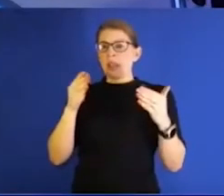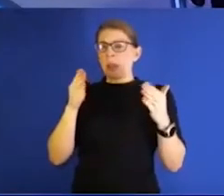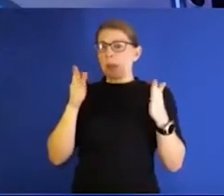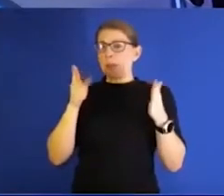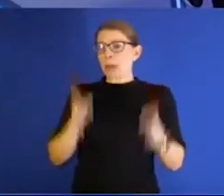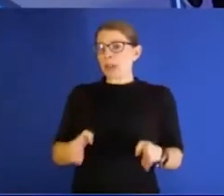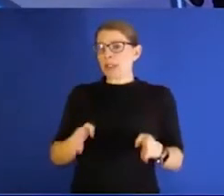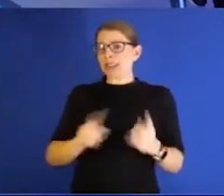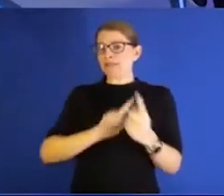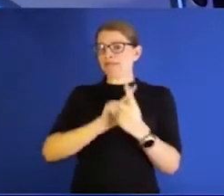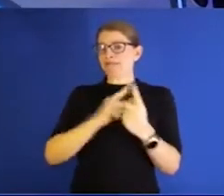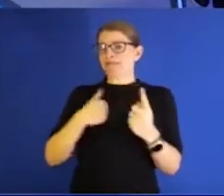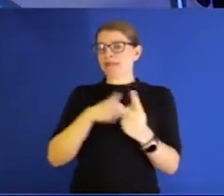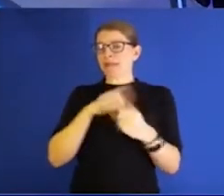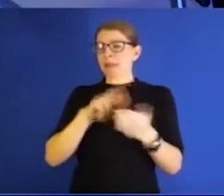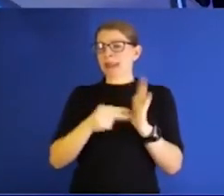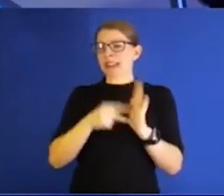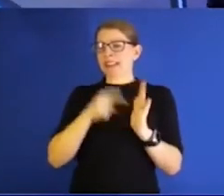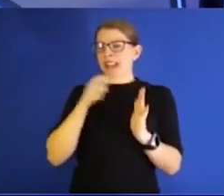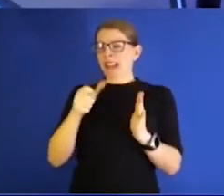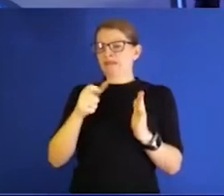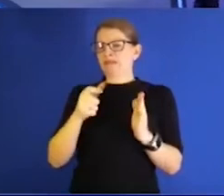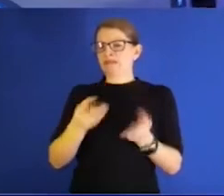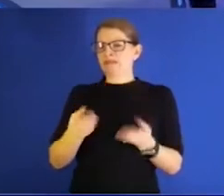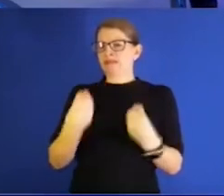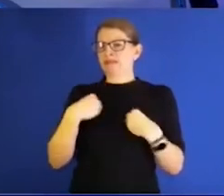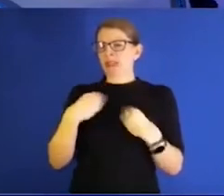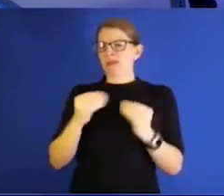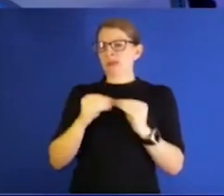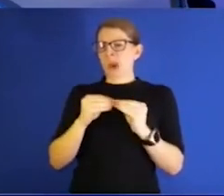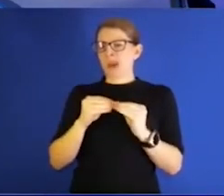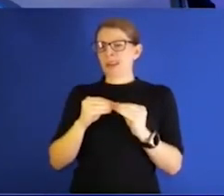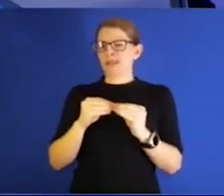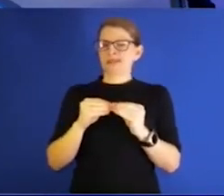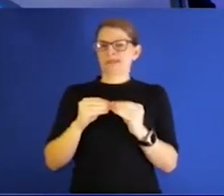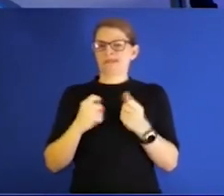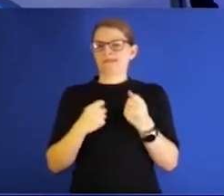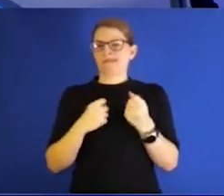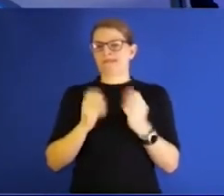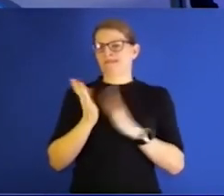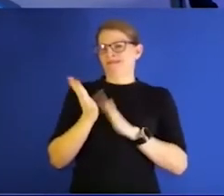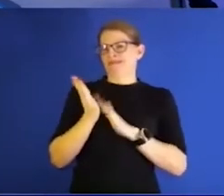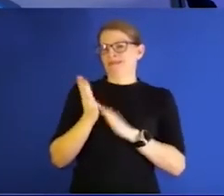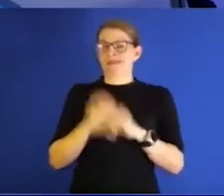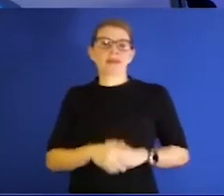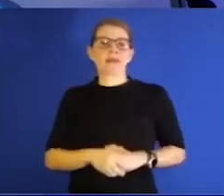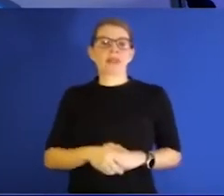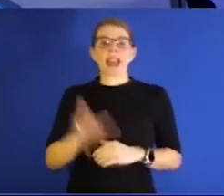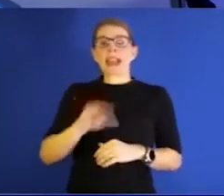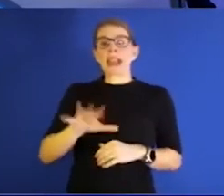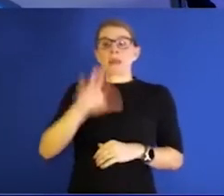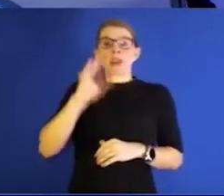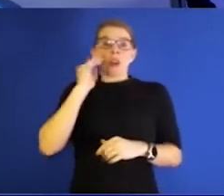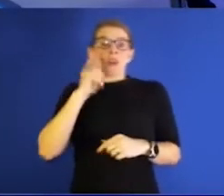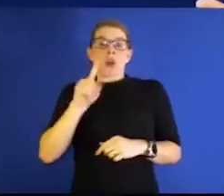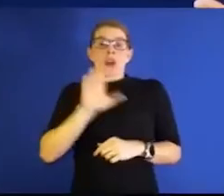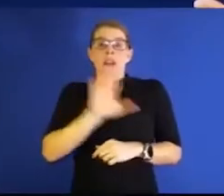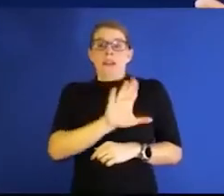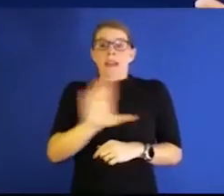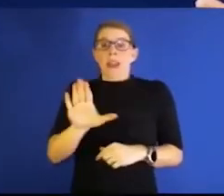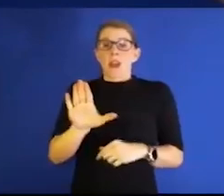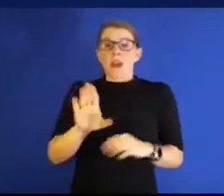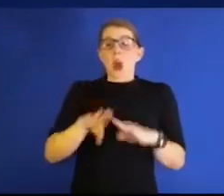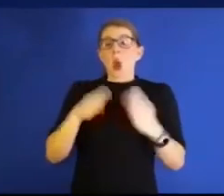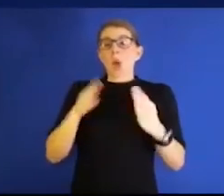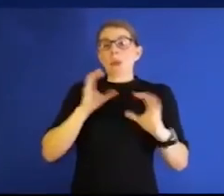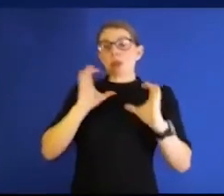How can that out? Okay, so here's the other thing. So, you know, a campus is known for their open communication and